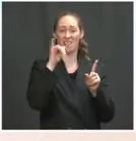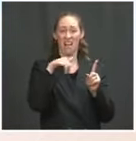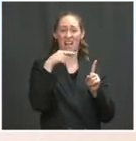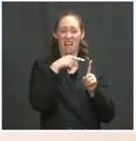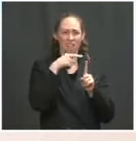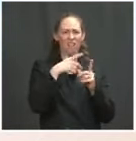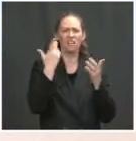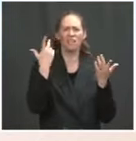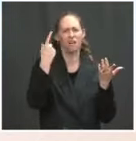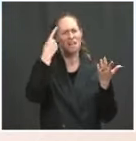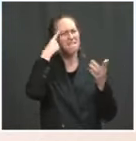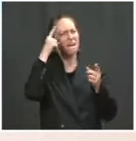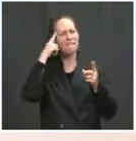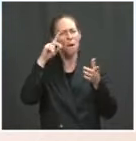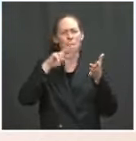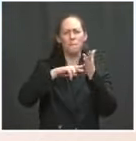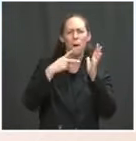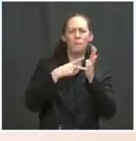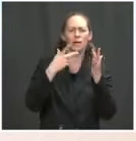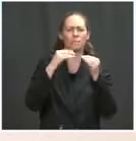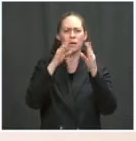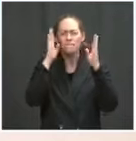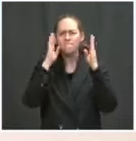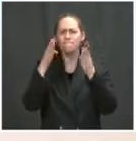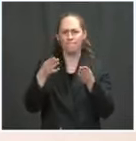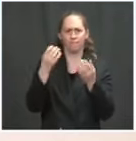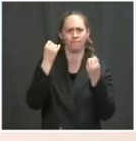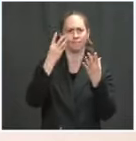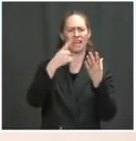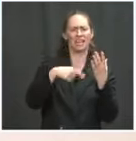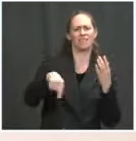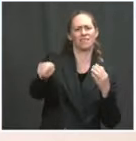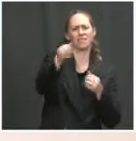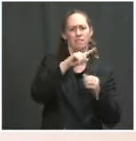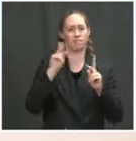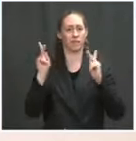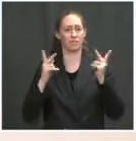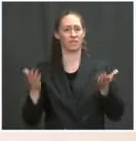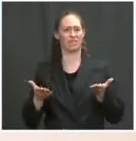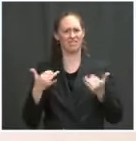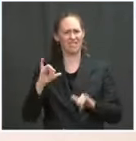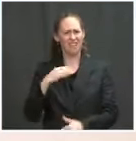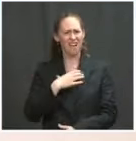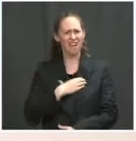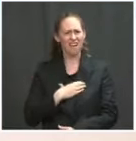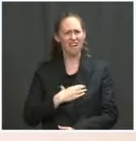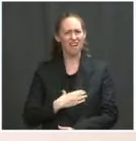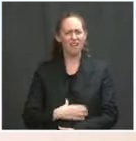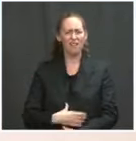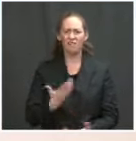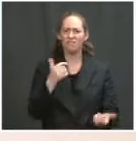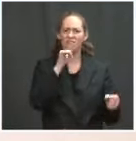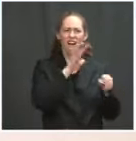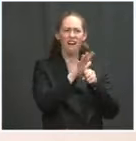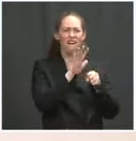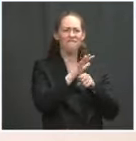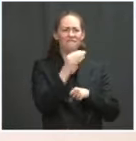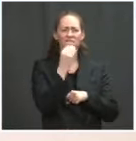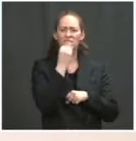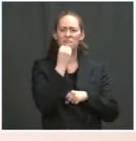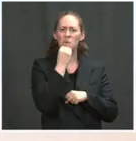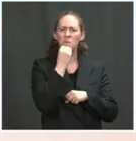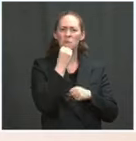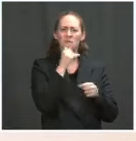Today, as a result of the investments under the American Rescue Plan, we now know that hunger has dipped to 8 percent